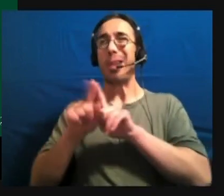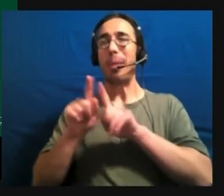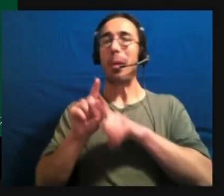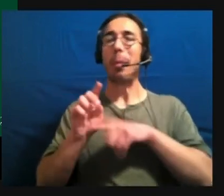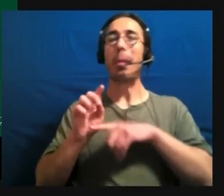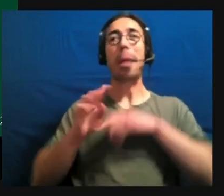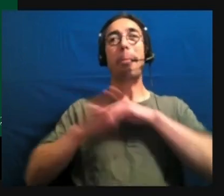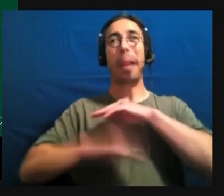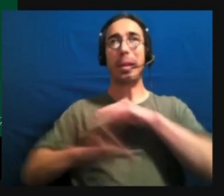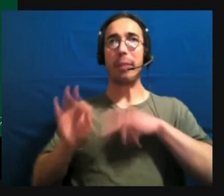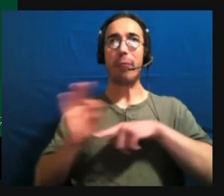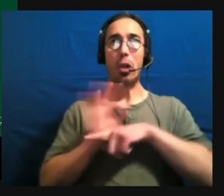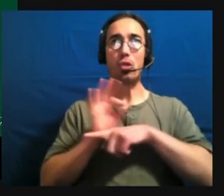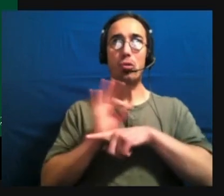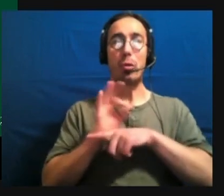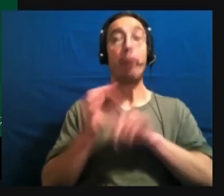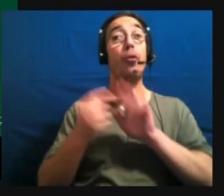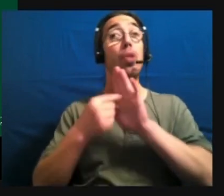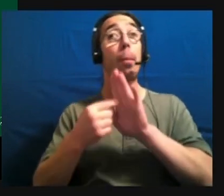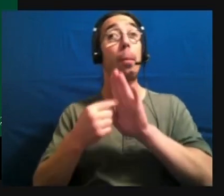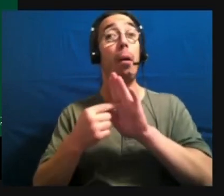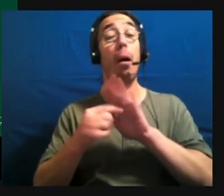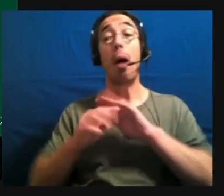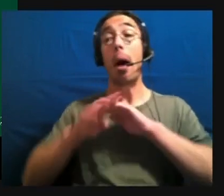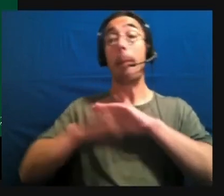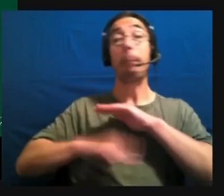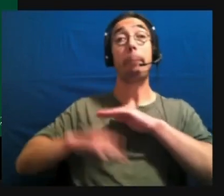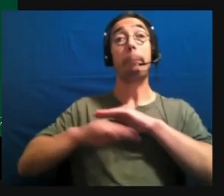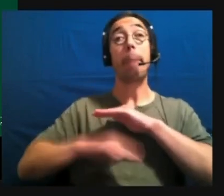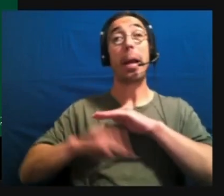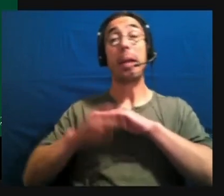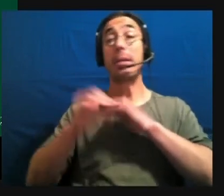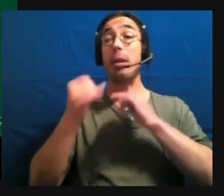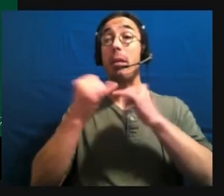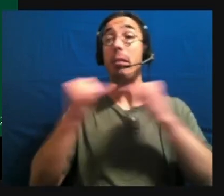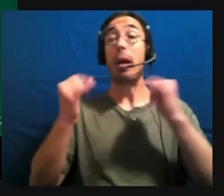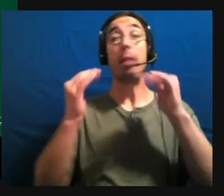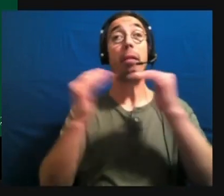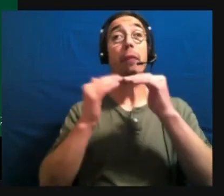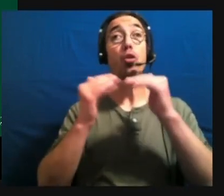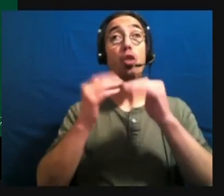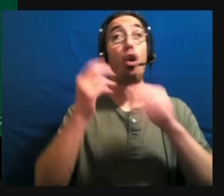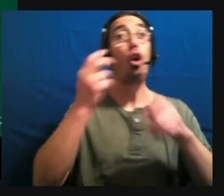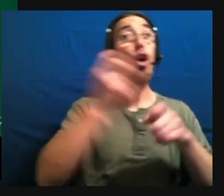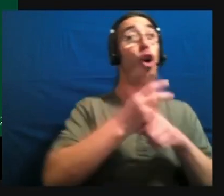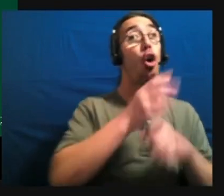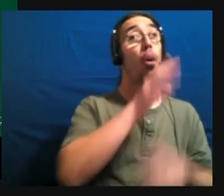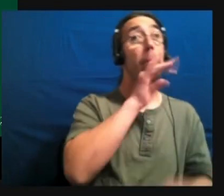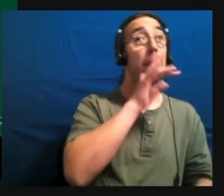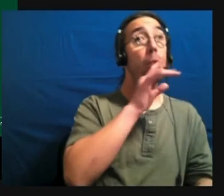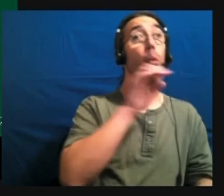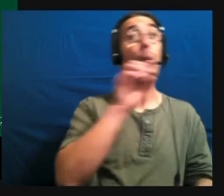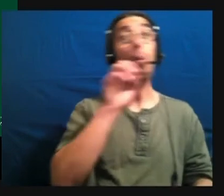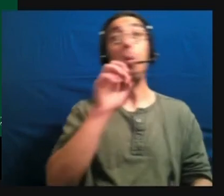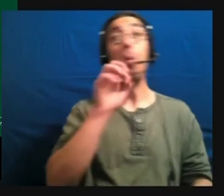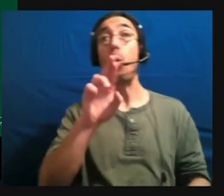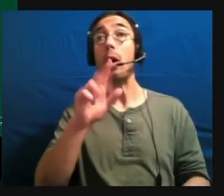so there might be a baseline level of, um, difficulty speaking or non-speaking status,